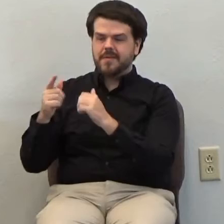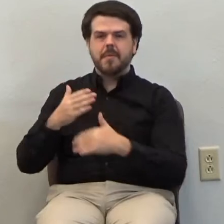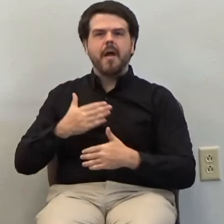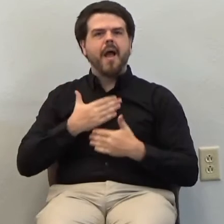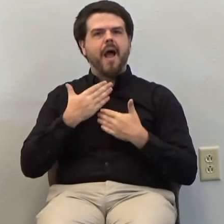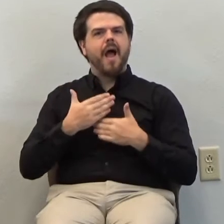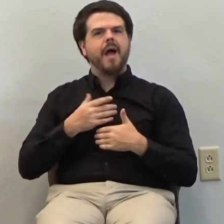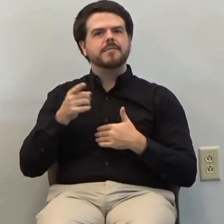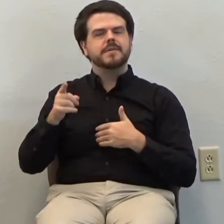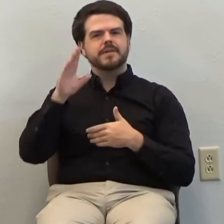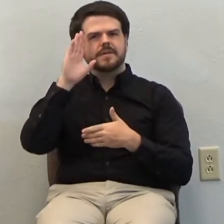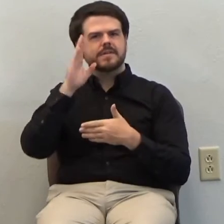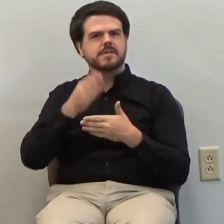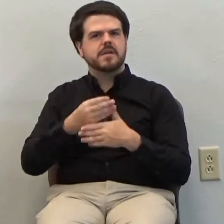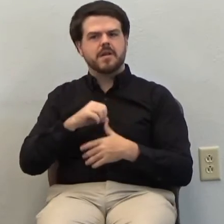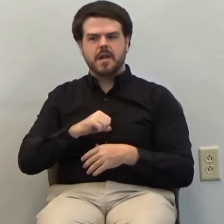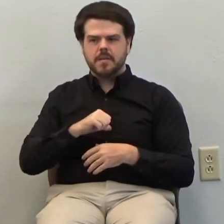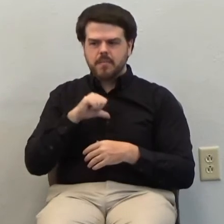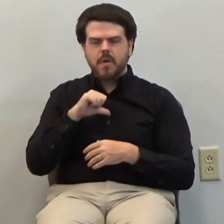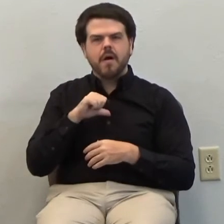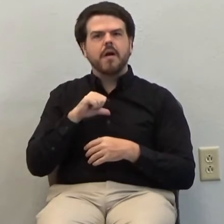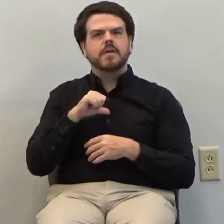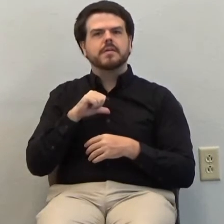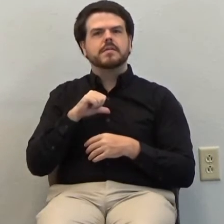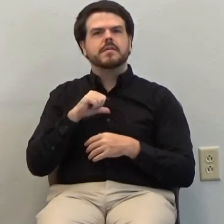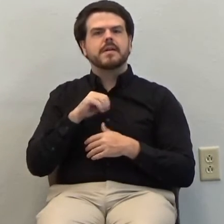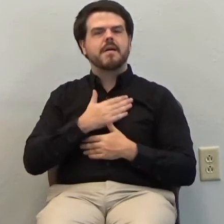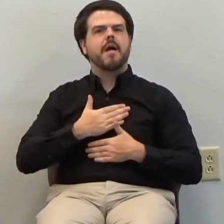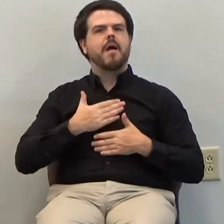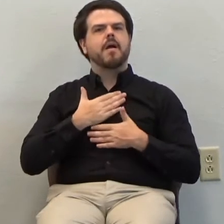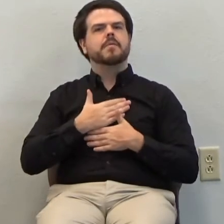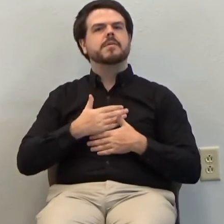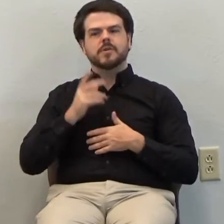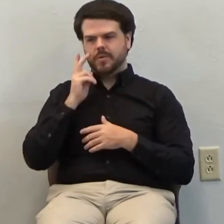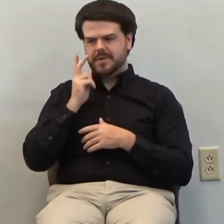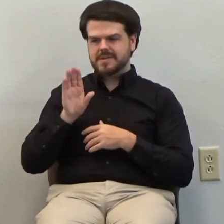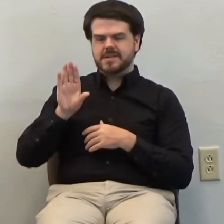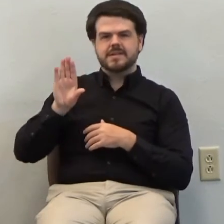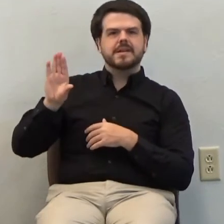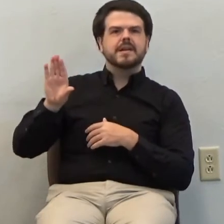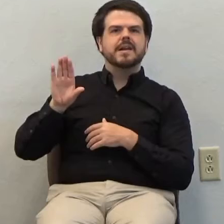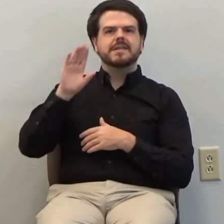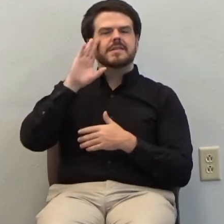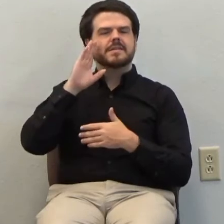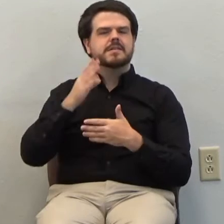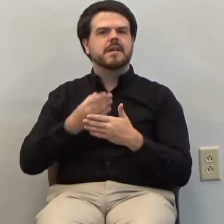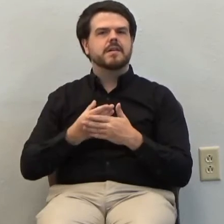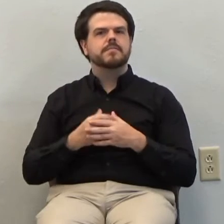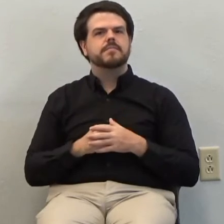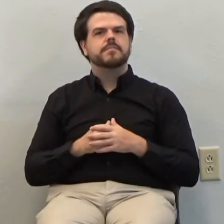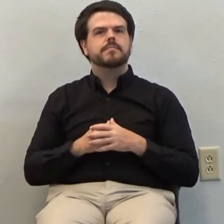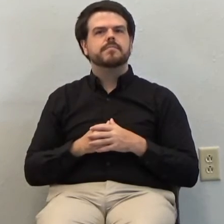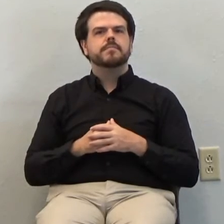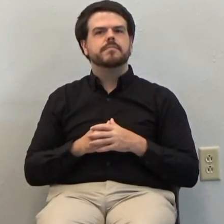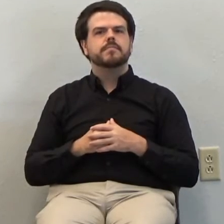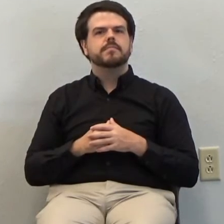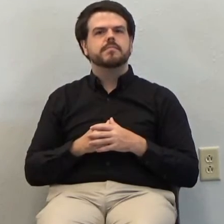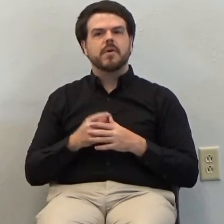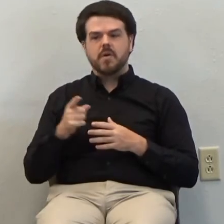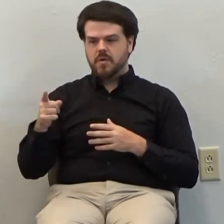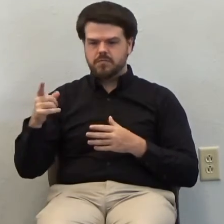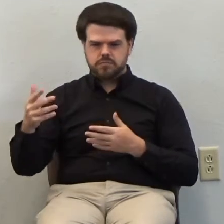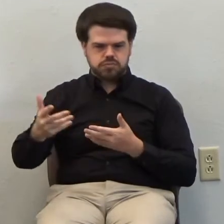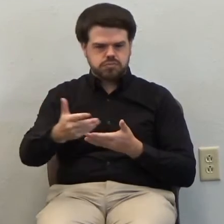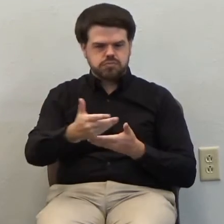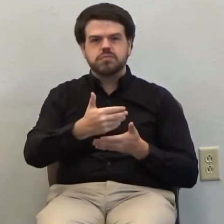filled with pride and delight when He sees His own blessed Son raise our